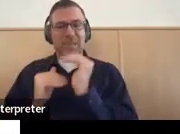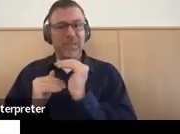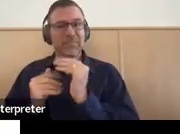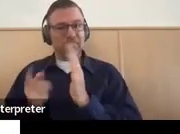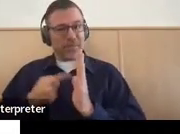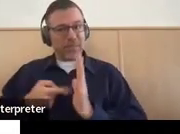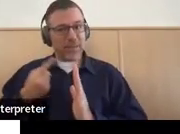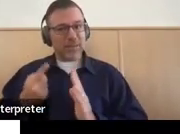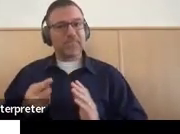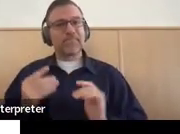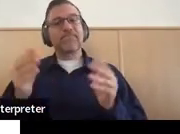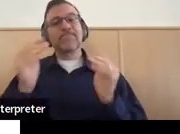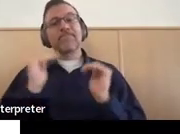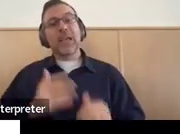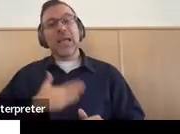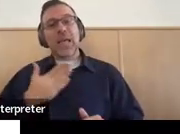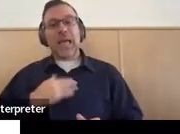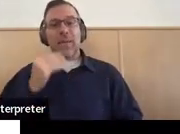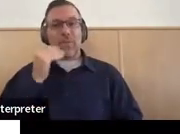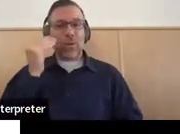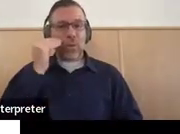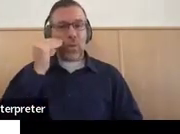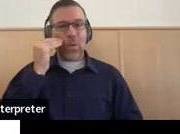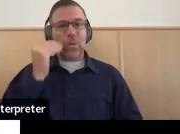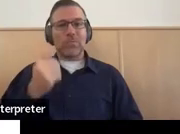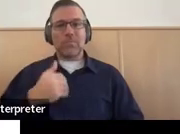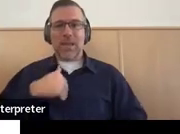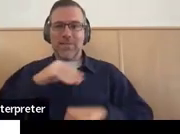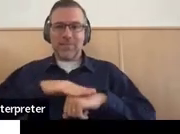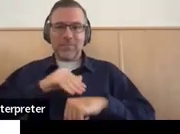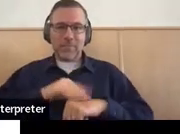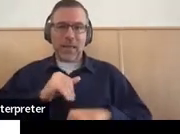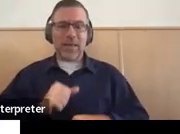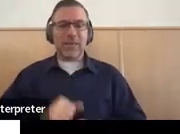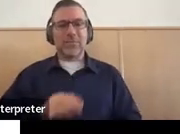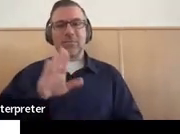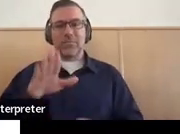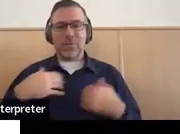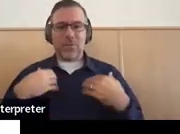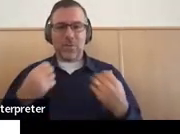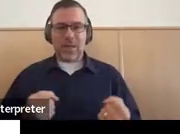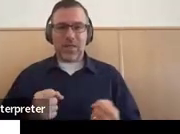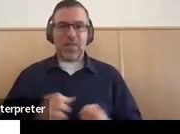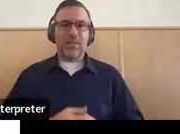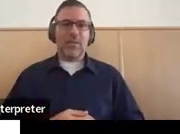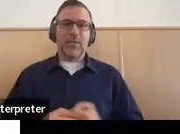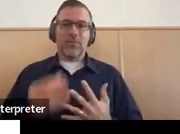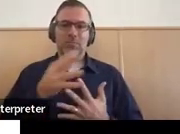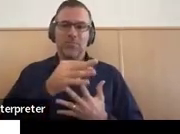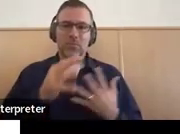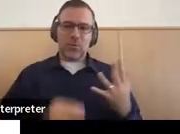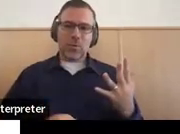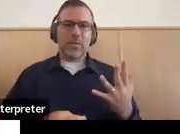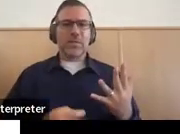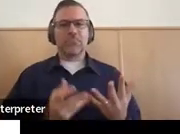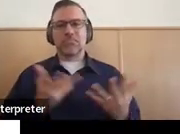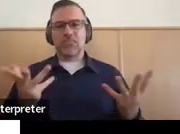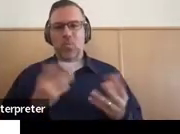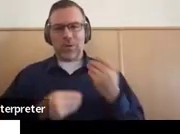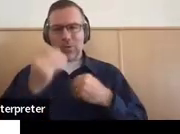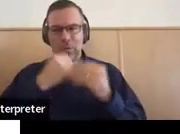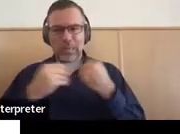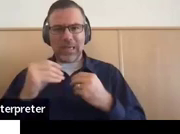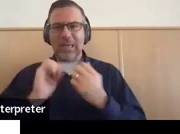A happy home. A Having pets. Your health. Choices and options like what to eat, how to arrange your